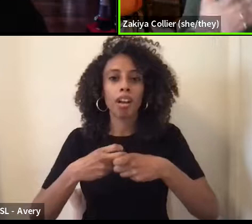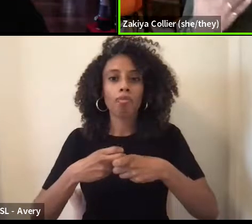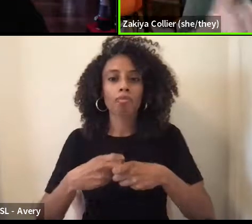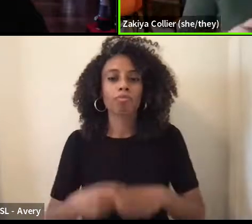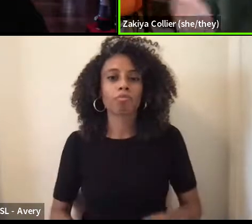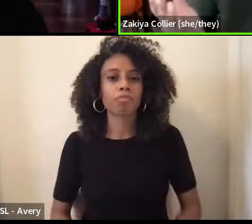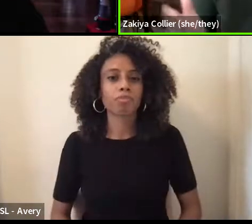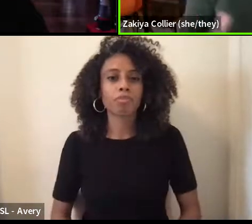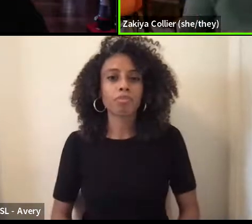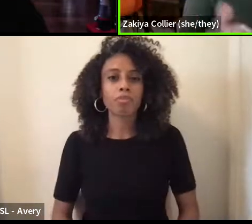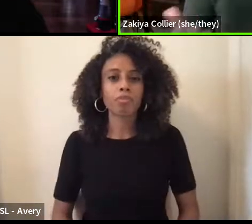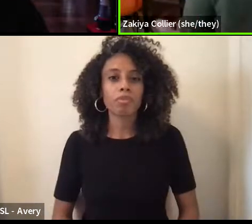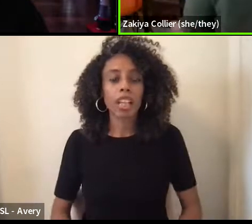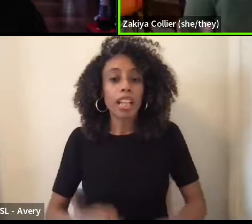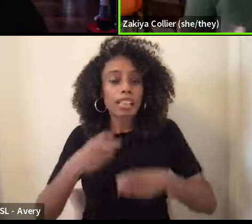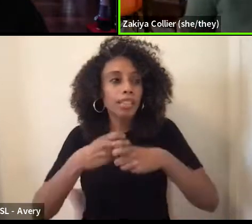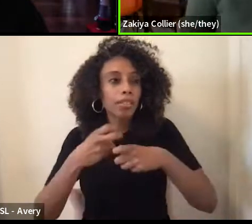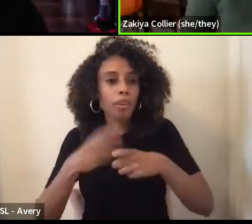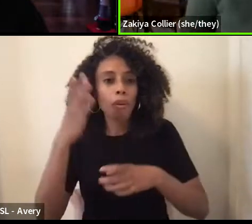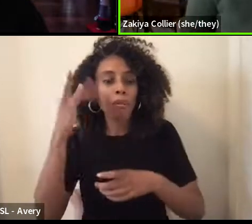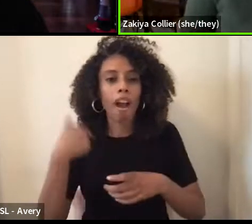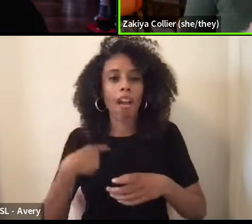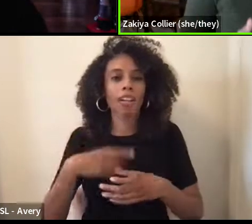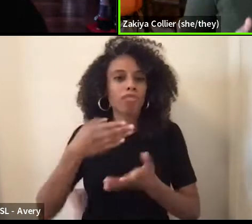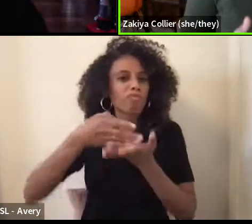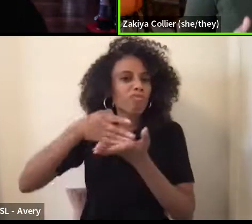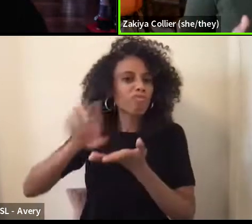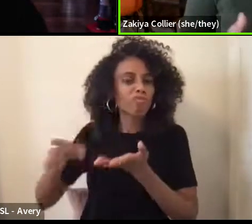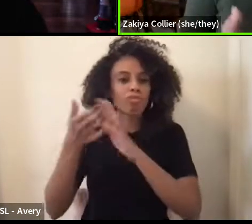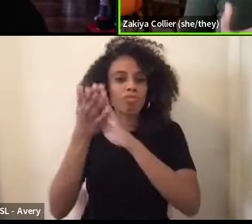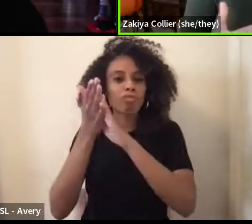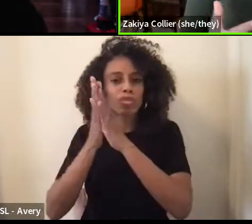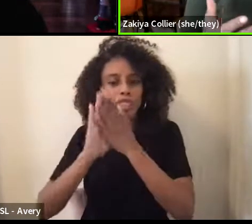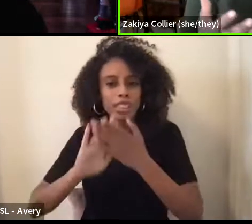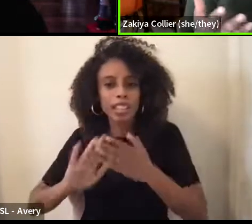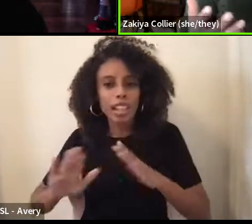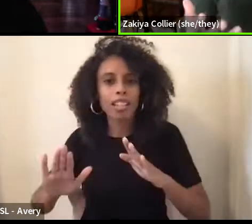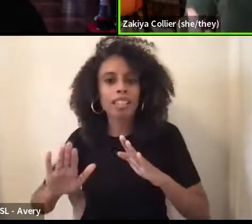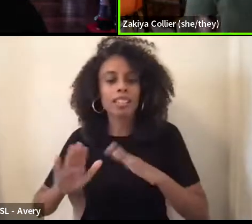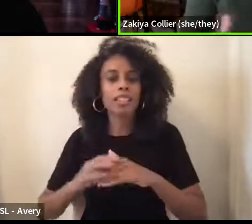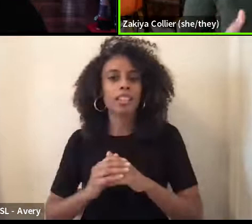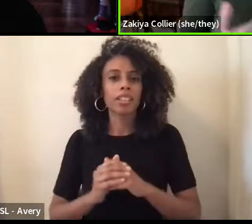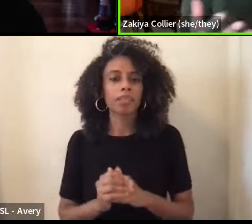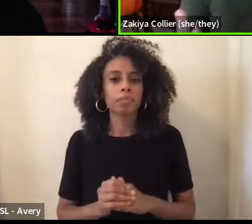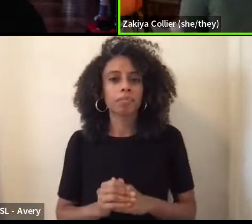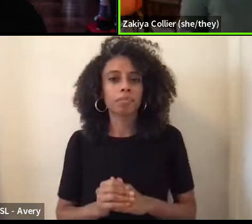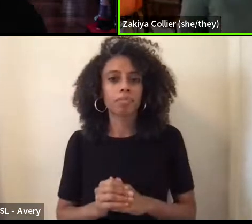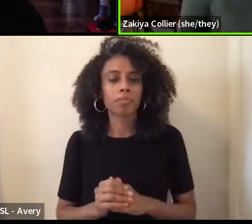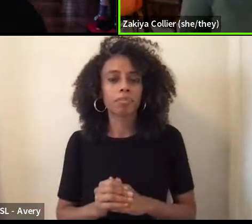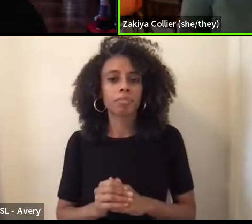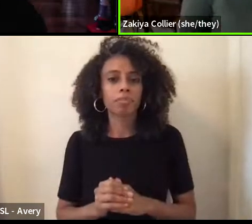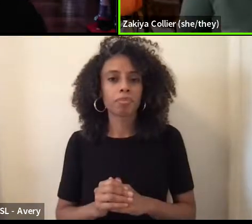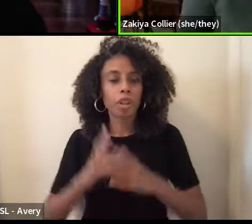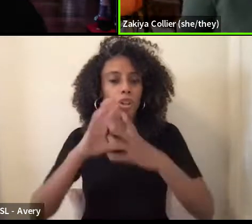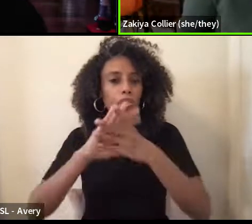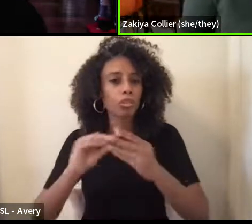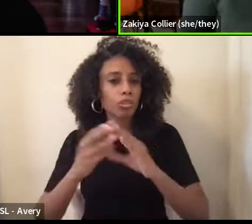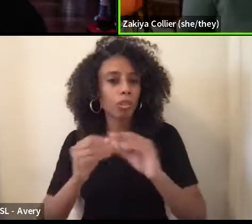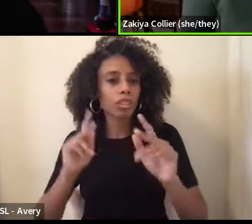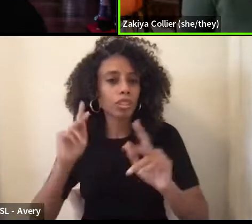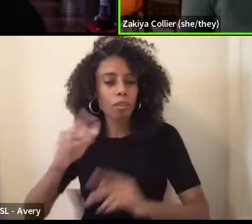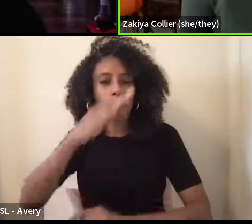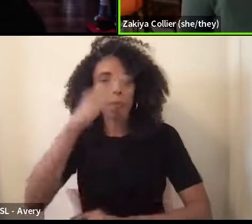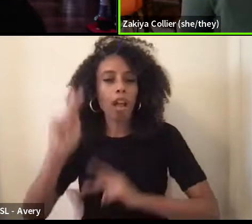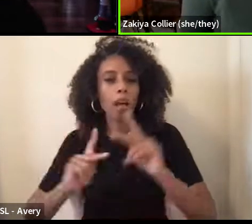erasure or silencing or, you know, the, the stories of black people not having